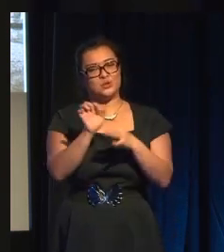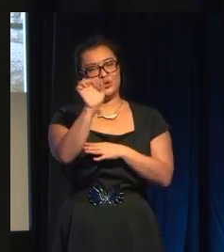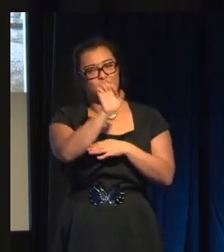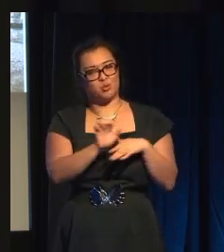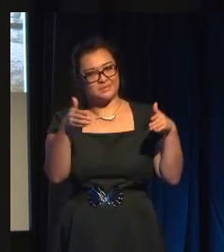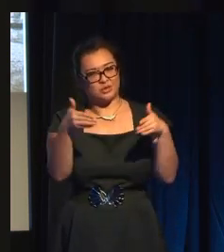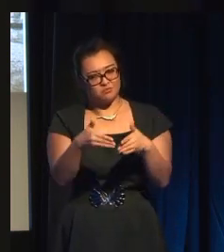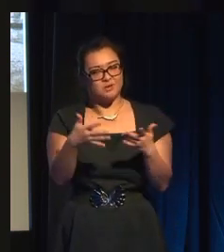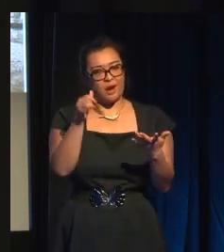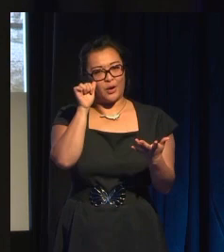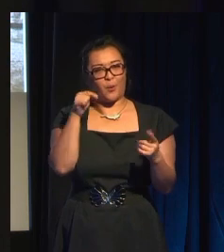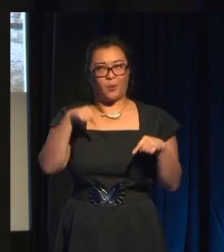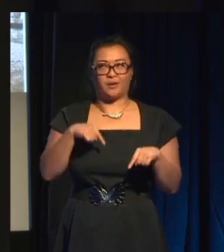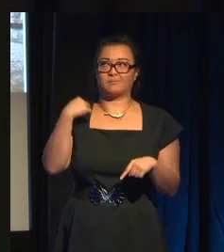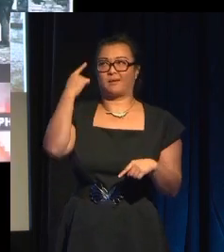London.